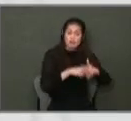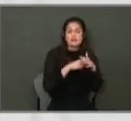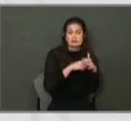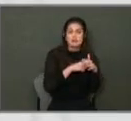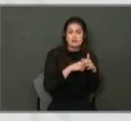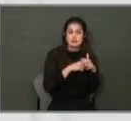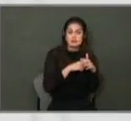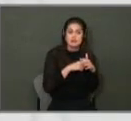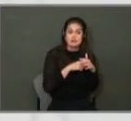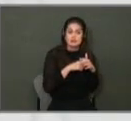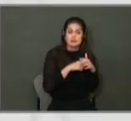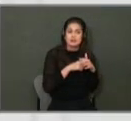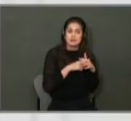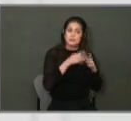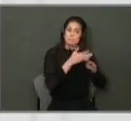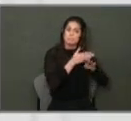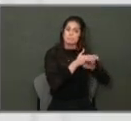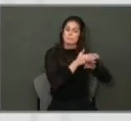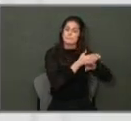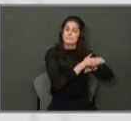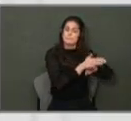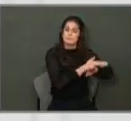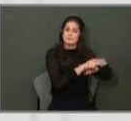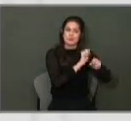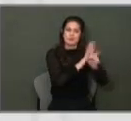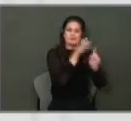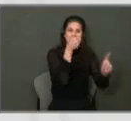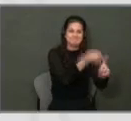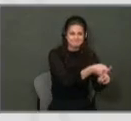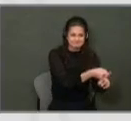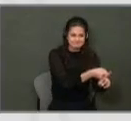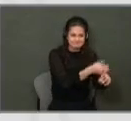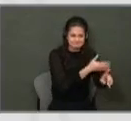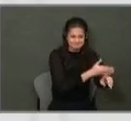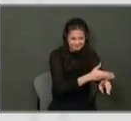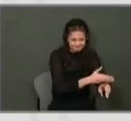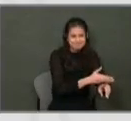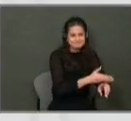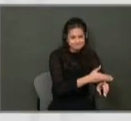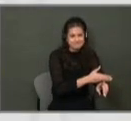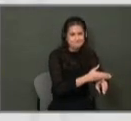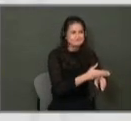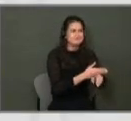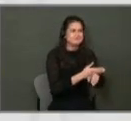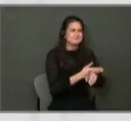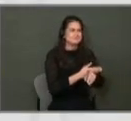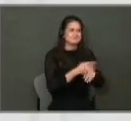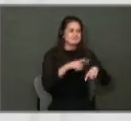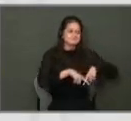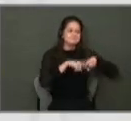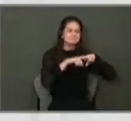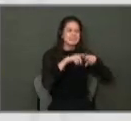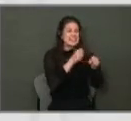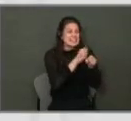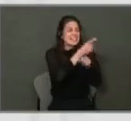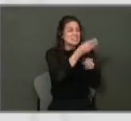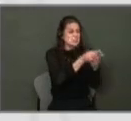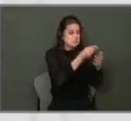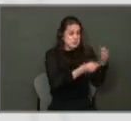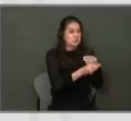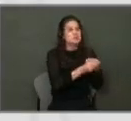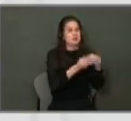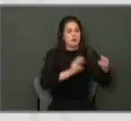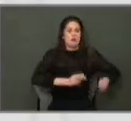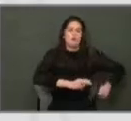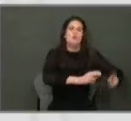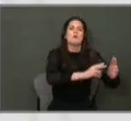to make improvements. COVID hit. We held everything with next year's proposed budget. We're going to accelerate it